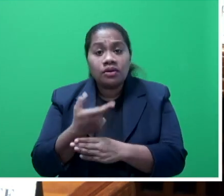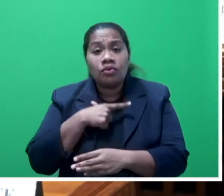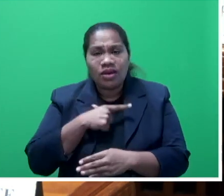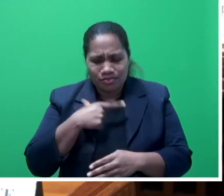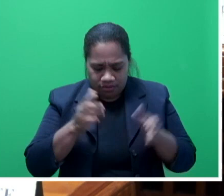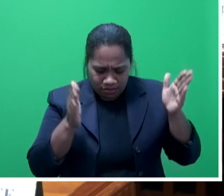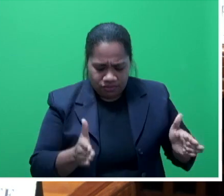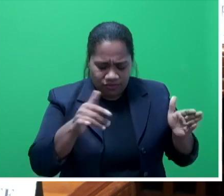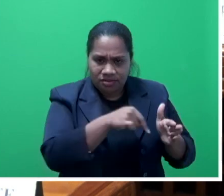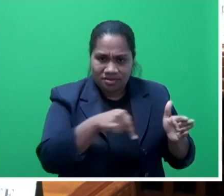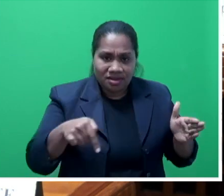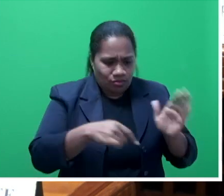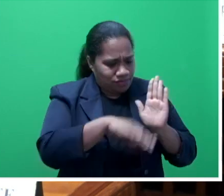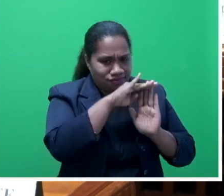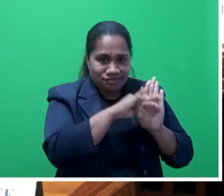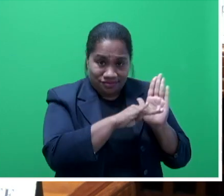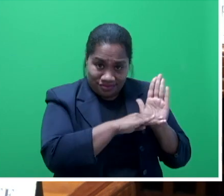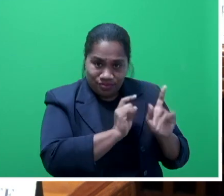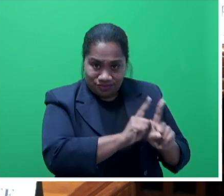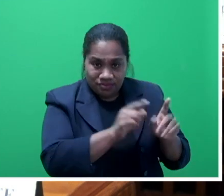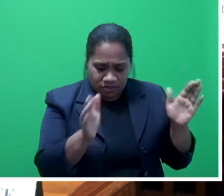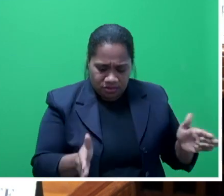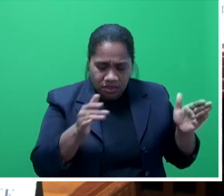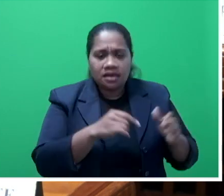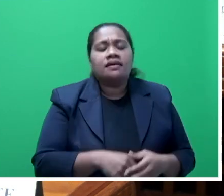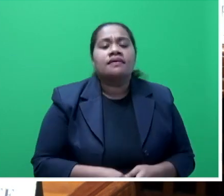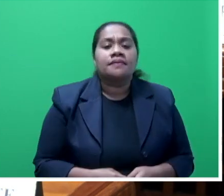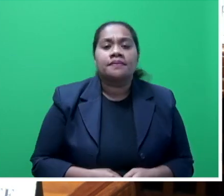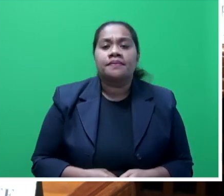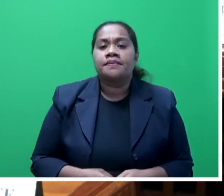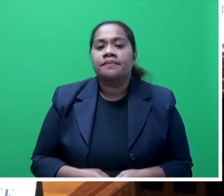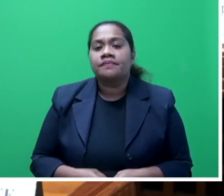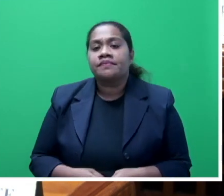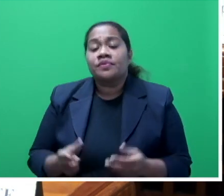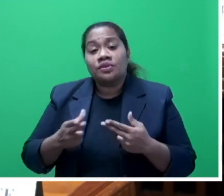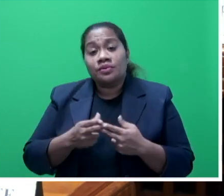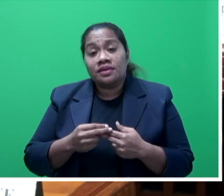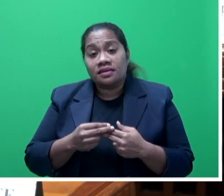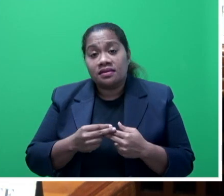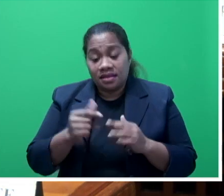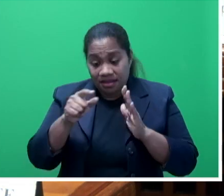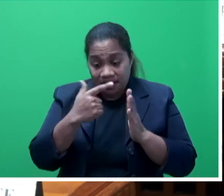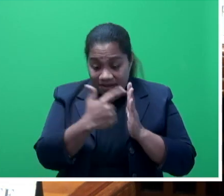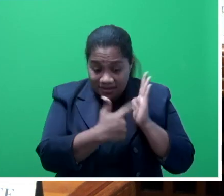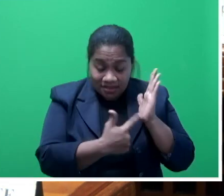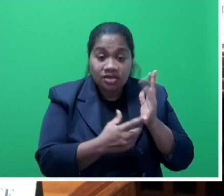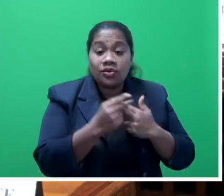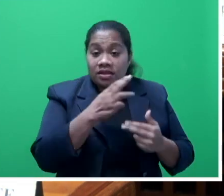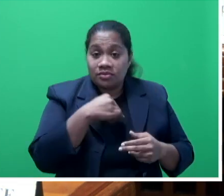protocols, Mr Speaker sir. And the list, together with the Ministry of Public Service are distributed